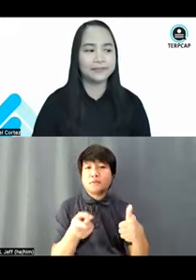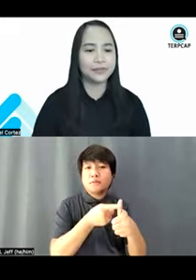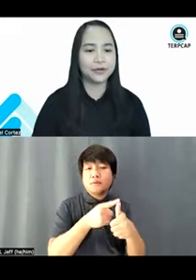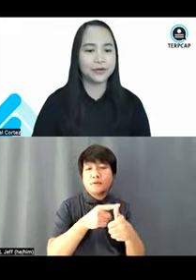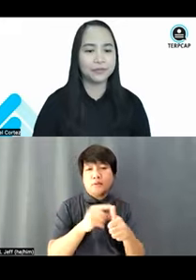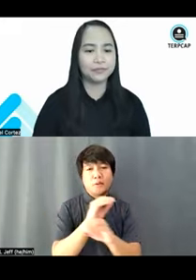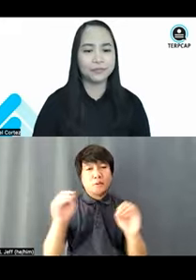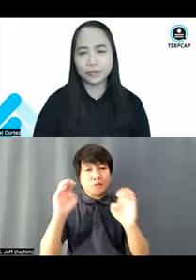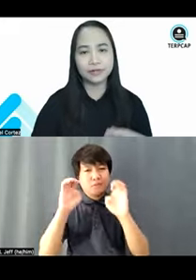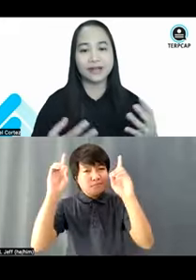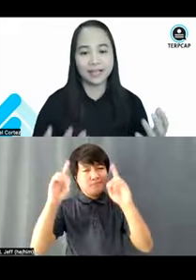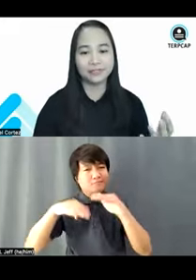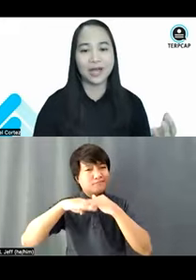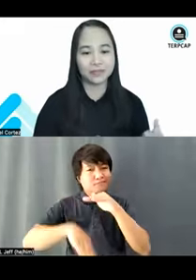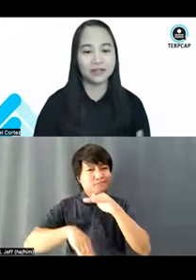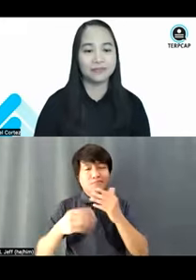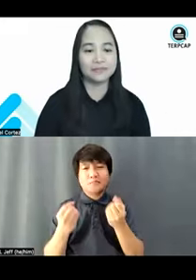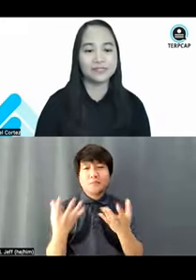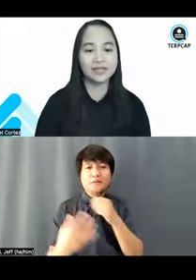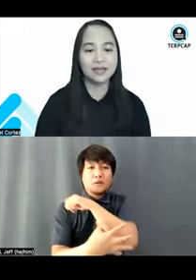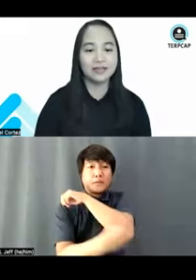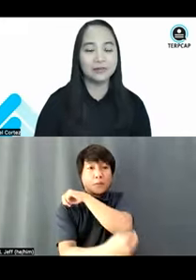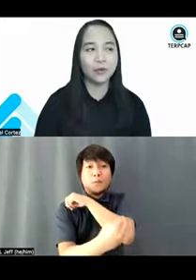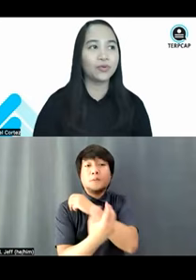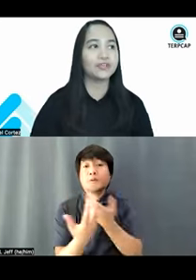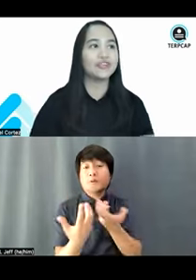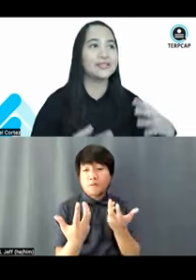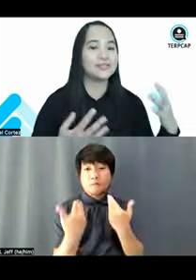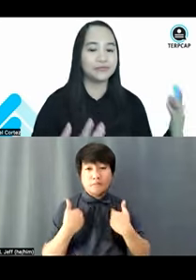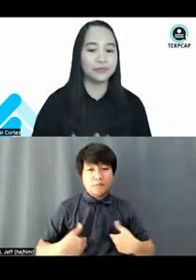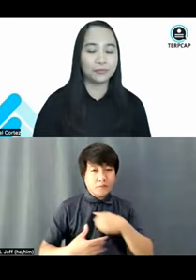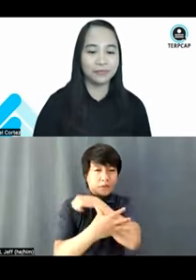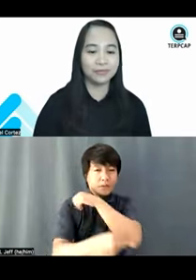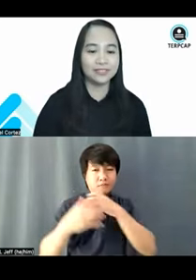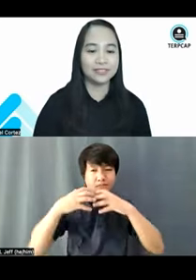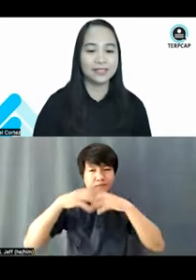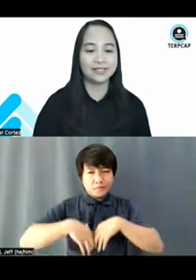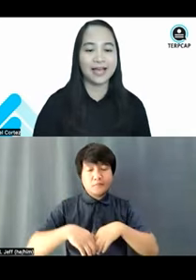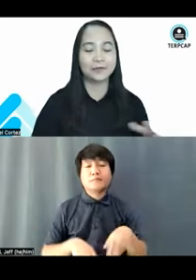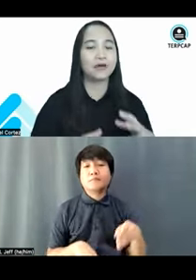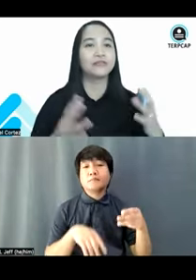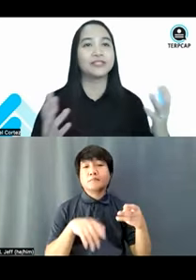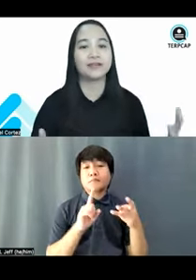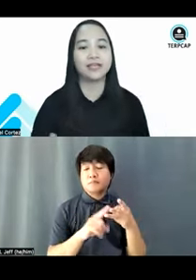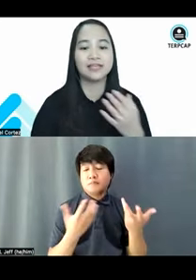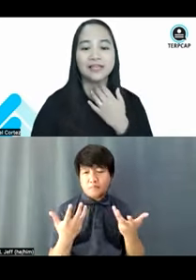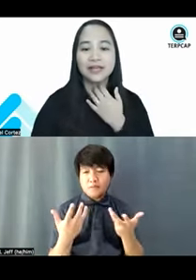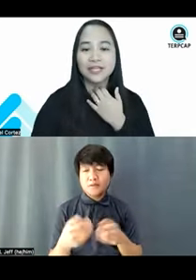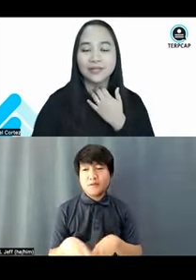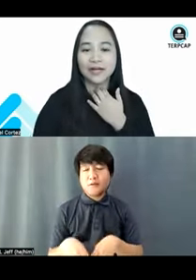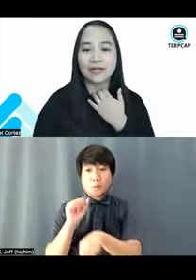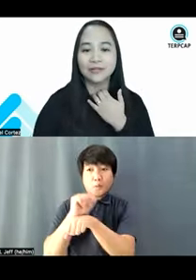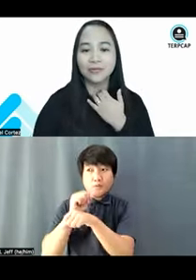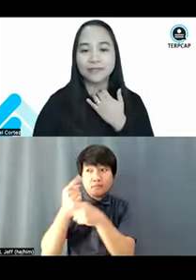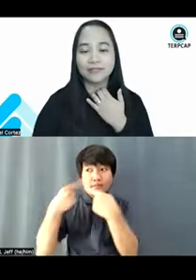there are poorer health outcomes, lower chances of employment, employment, and higher poverty rates. And,